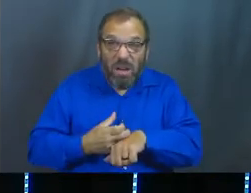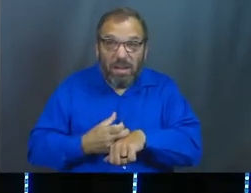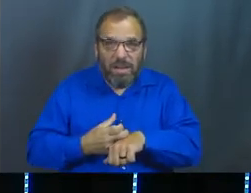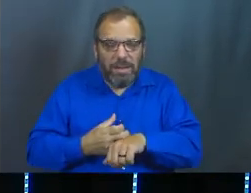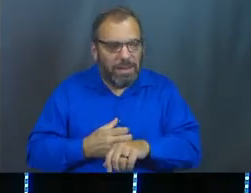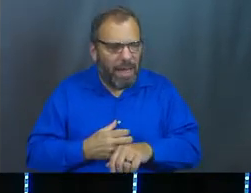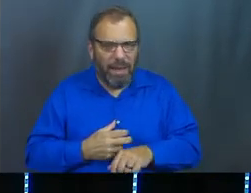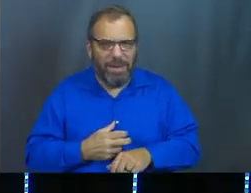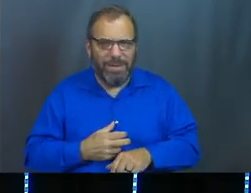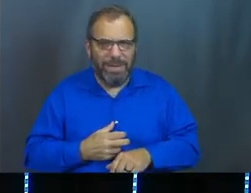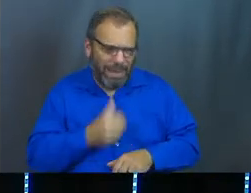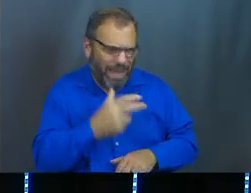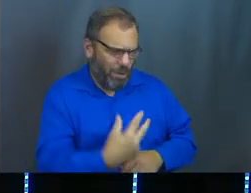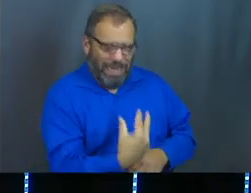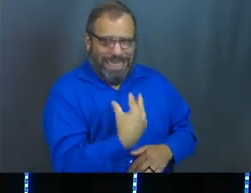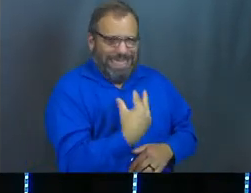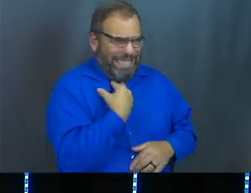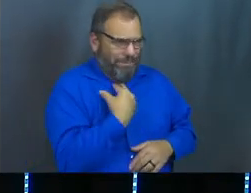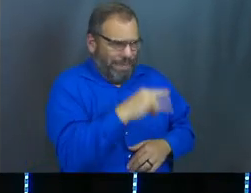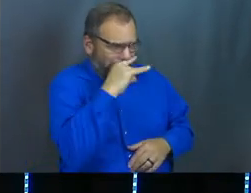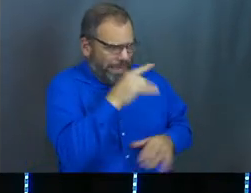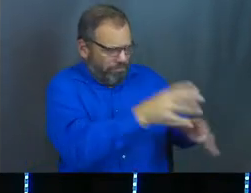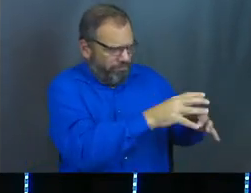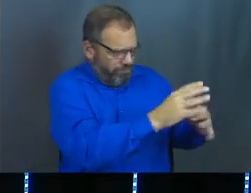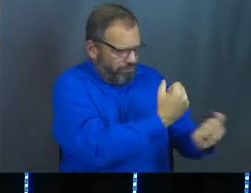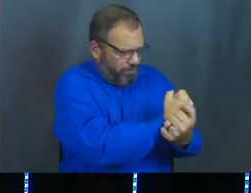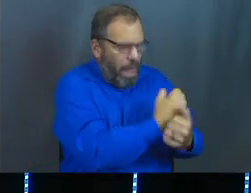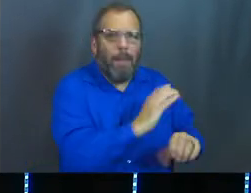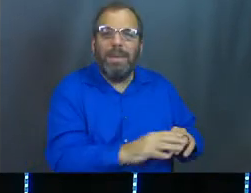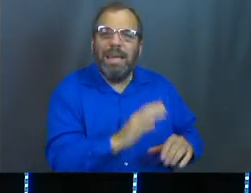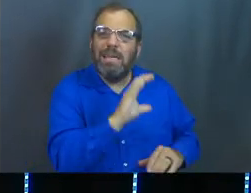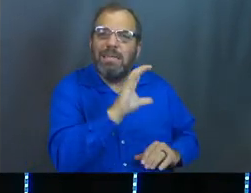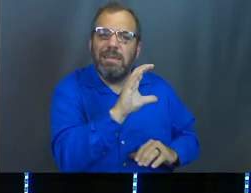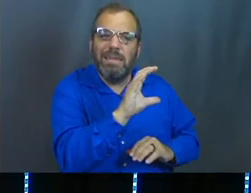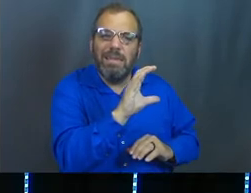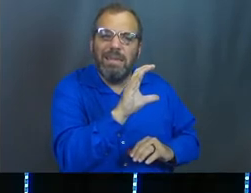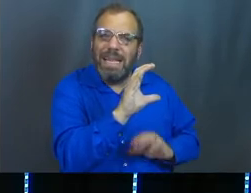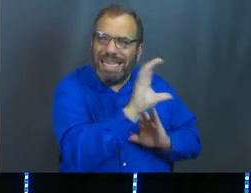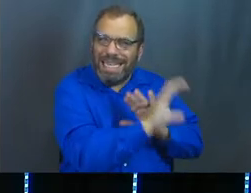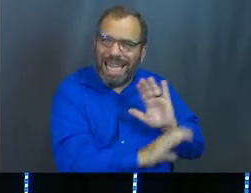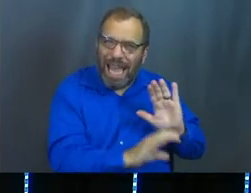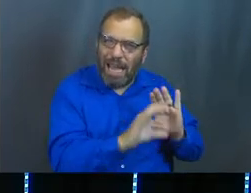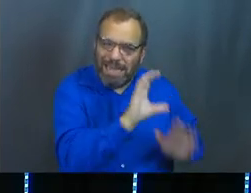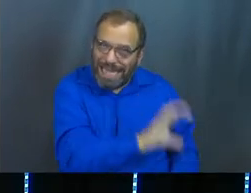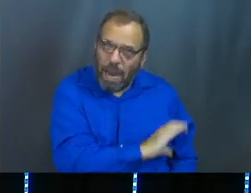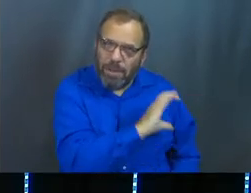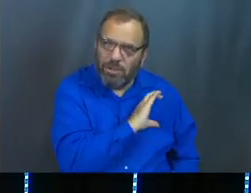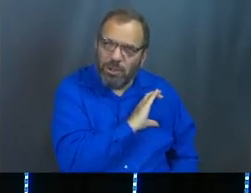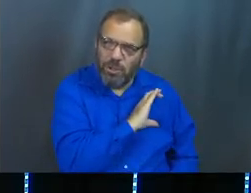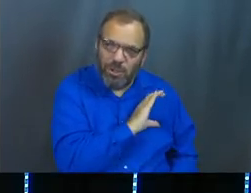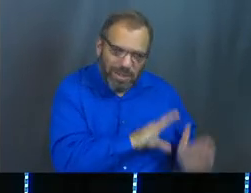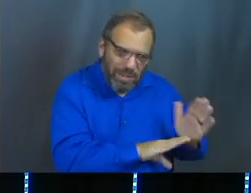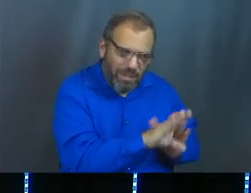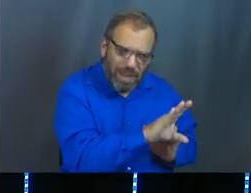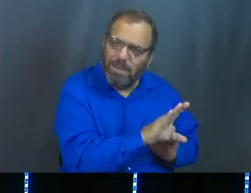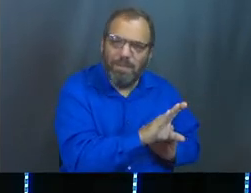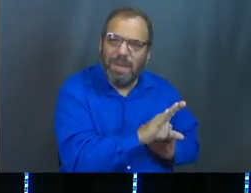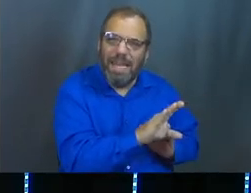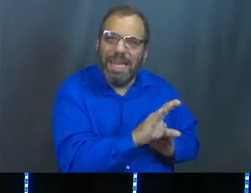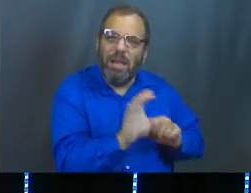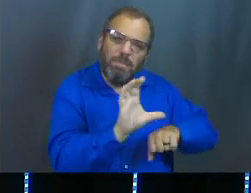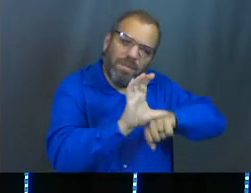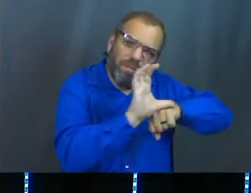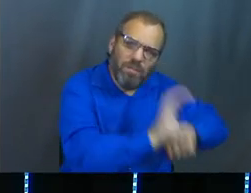And I'm not going to put them in straight jackets because the character will never grow, right? It will only be forced